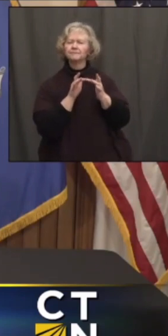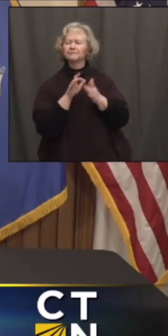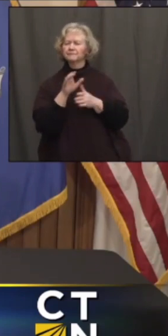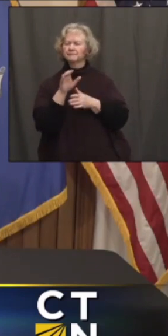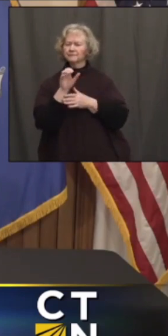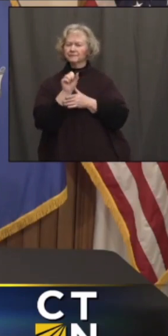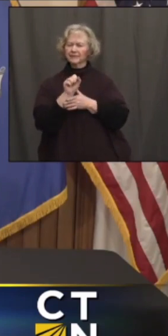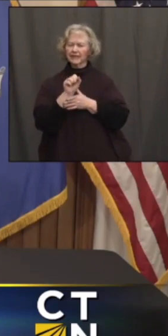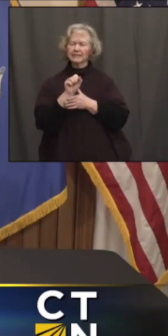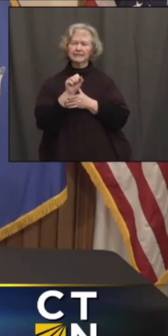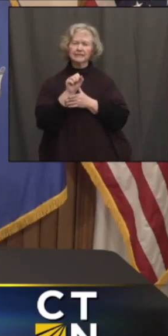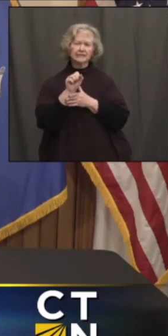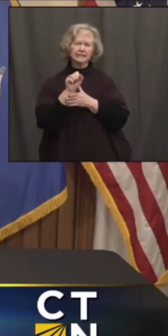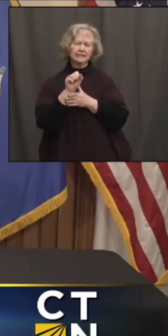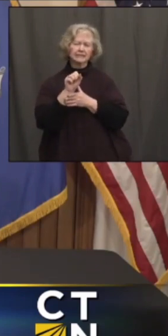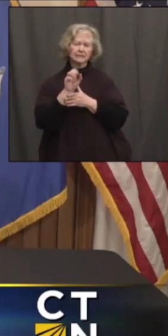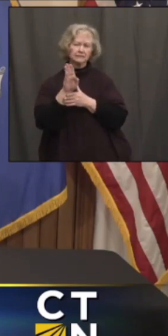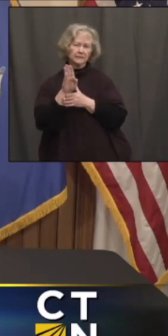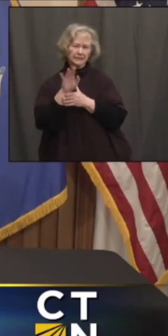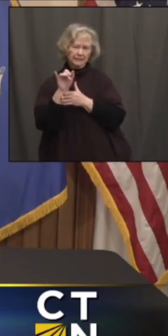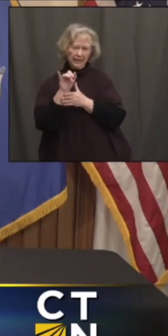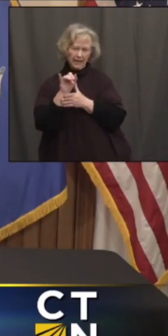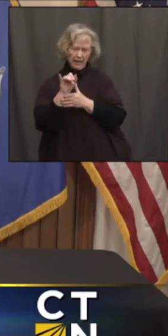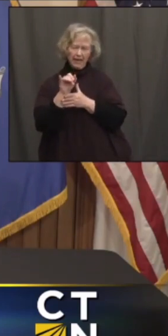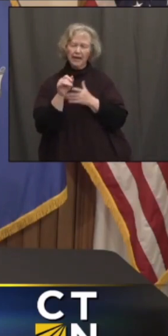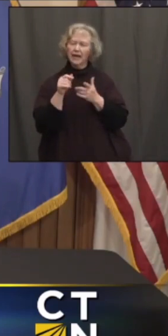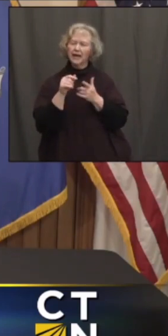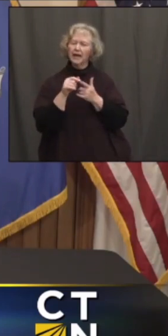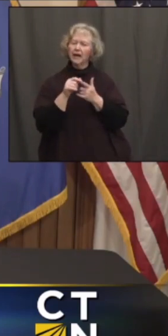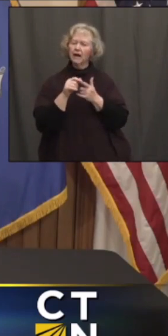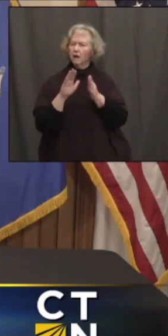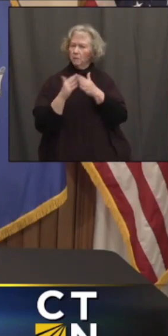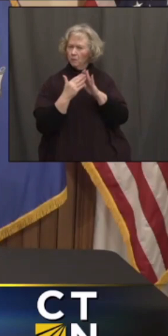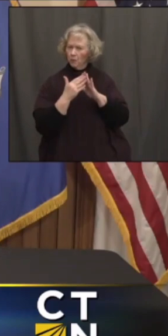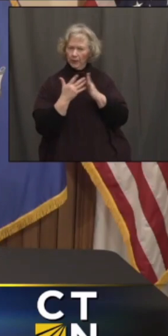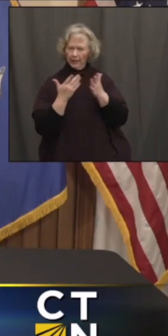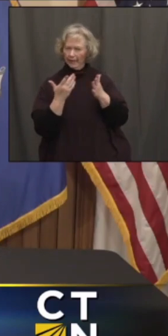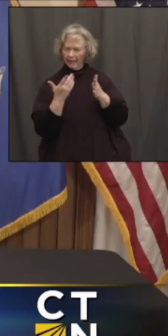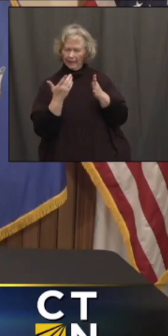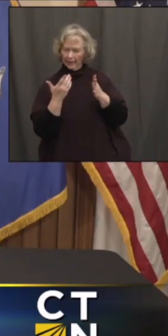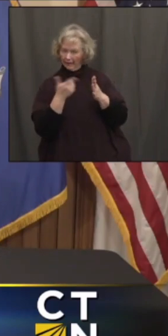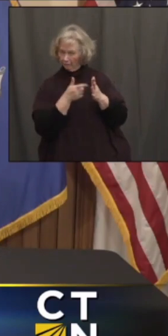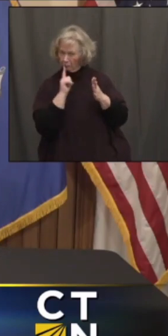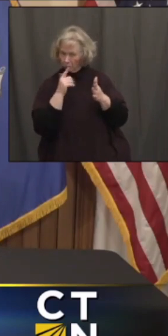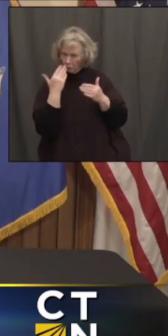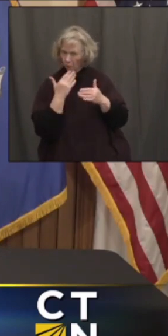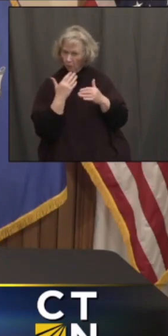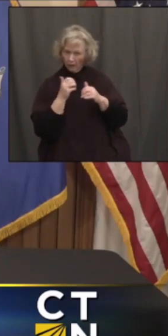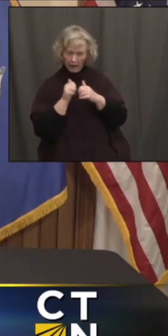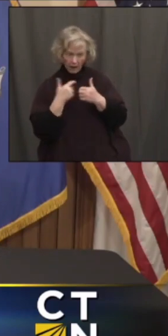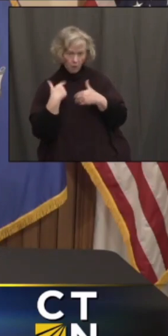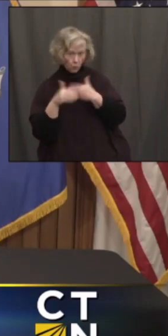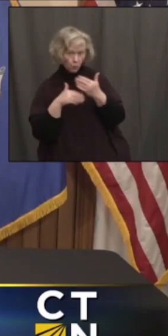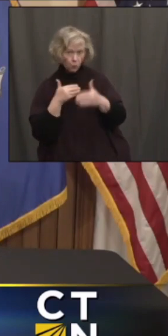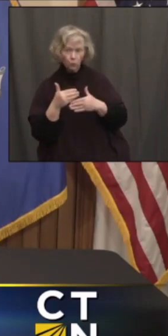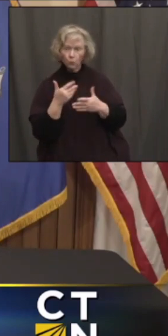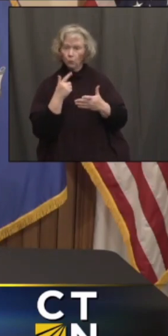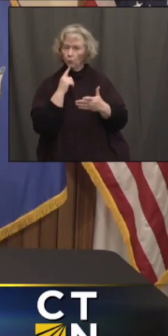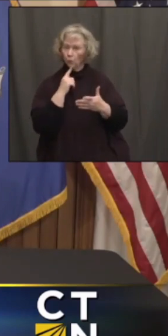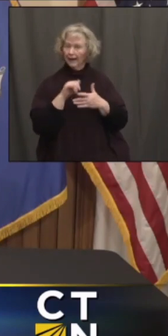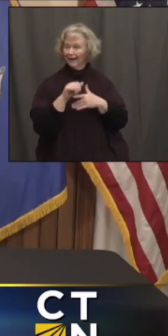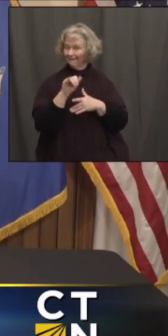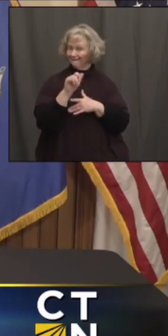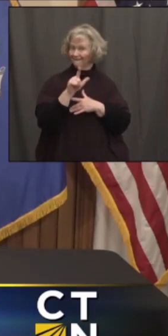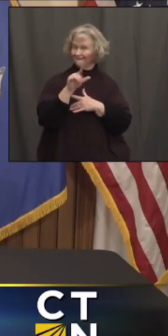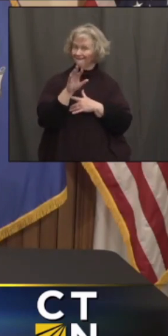have issues getting access to vaccines. So is there an update on the numbers on progress that we've made there? We're seeing that Yale